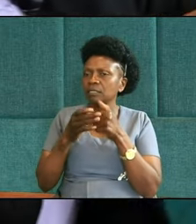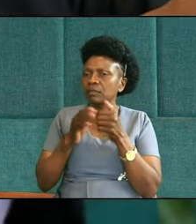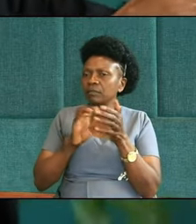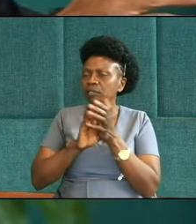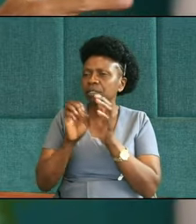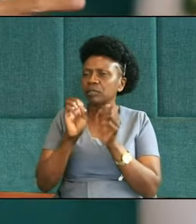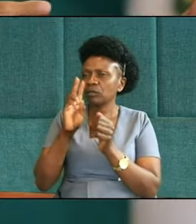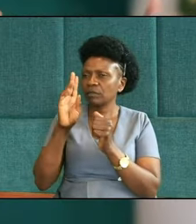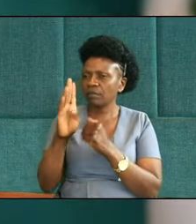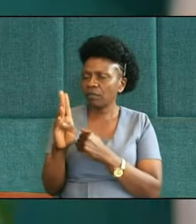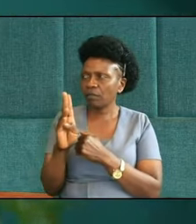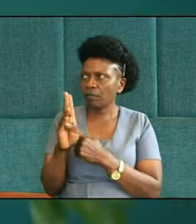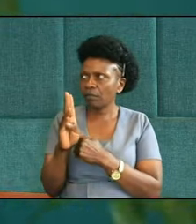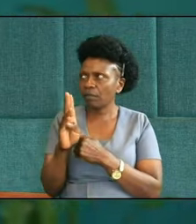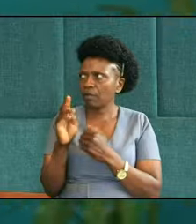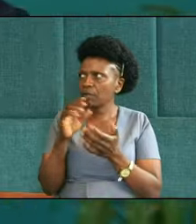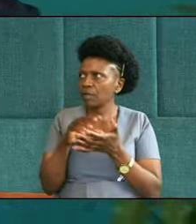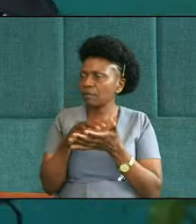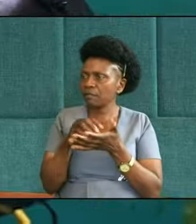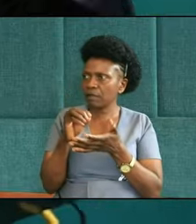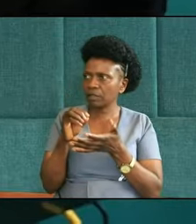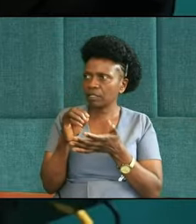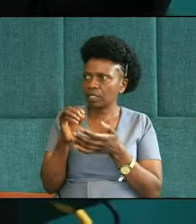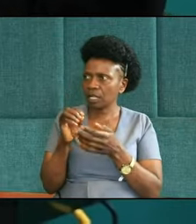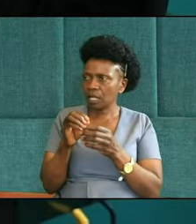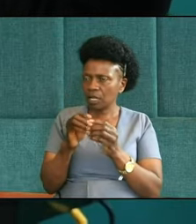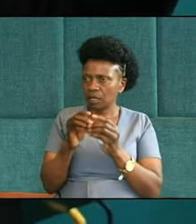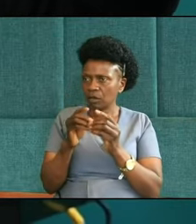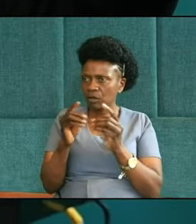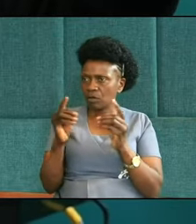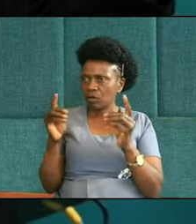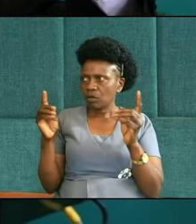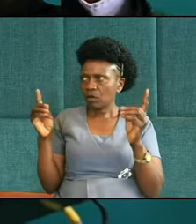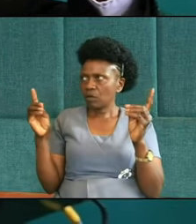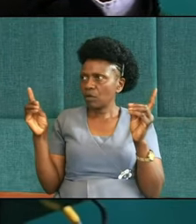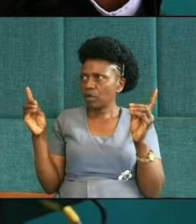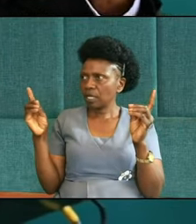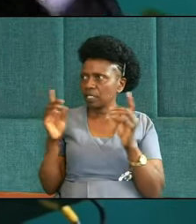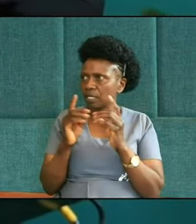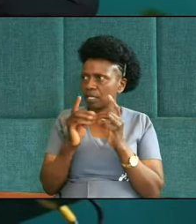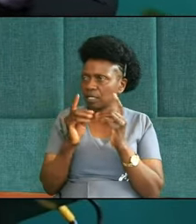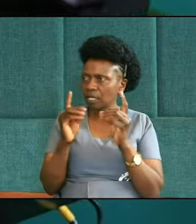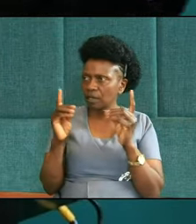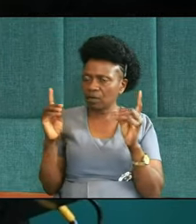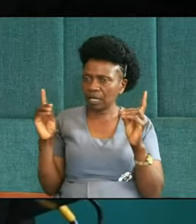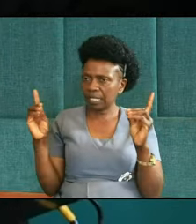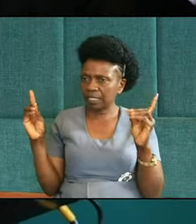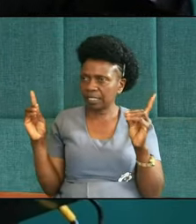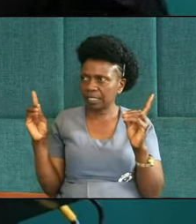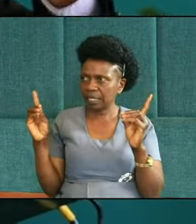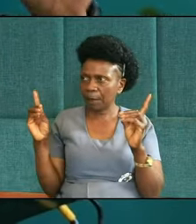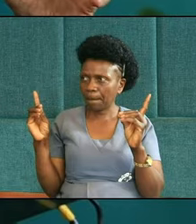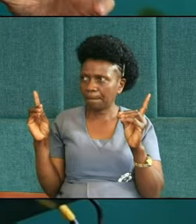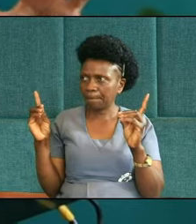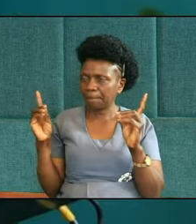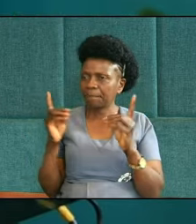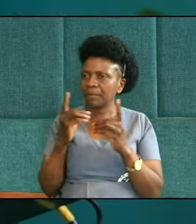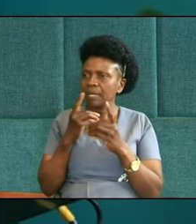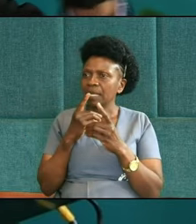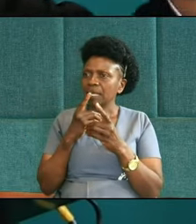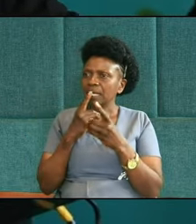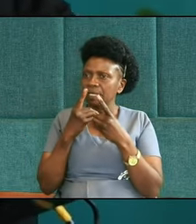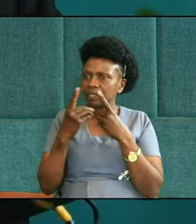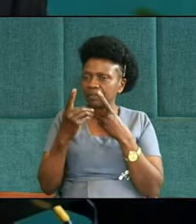of the chapter, verse 34, we find the longest, are you hearing me? The what? The longest speech